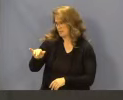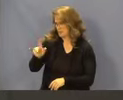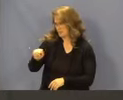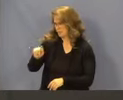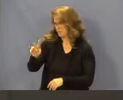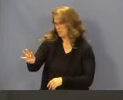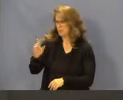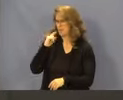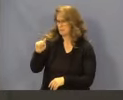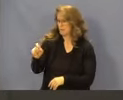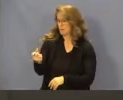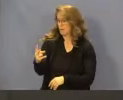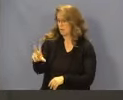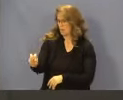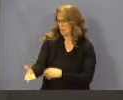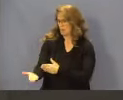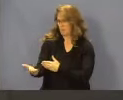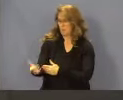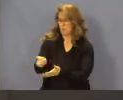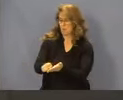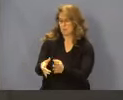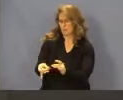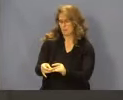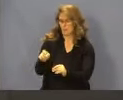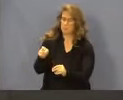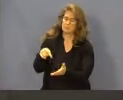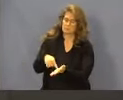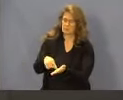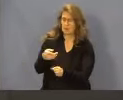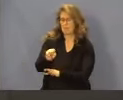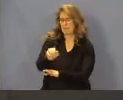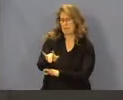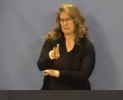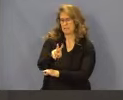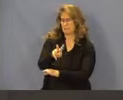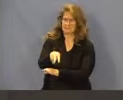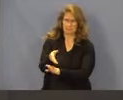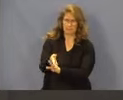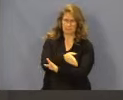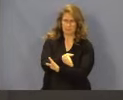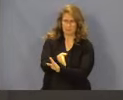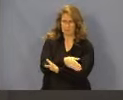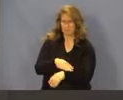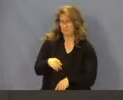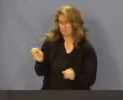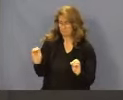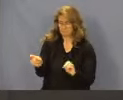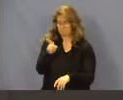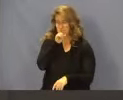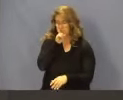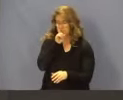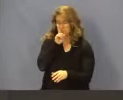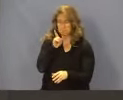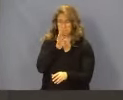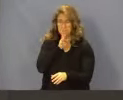Written comments were due on or before May 22, 2024. No oral comments were received. One